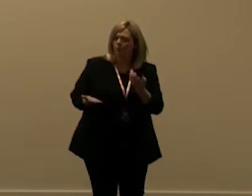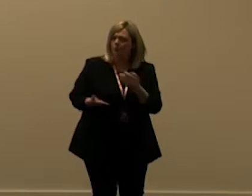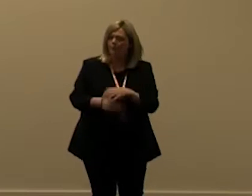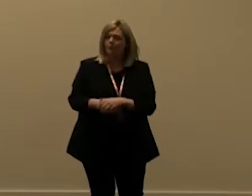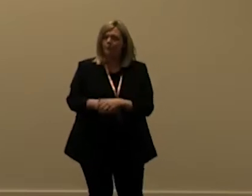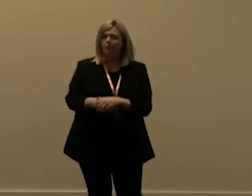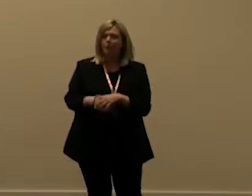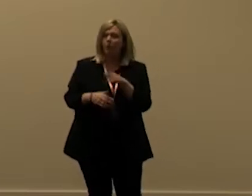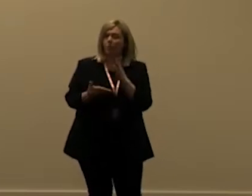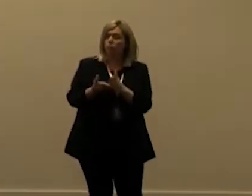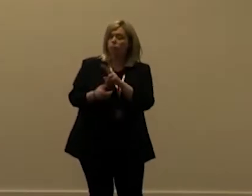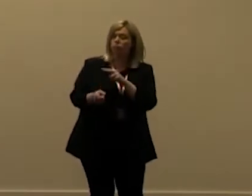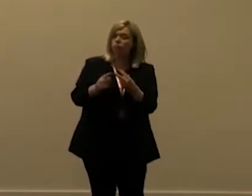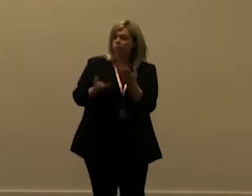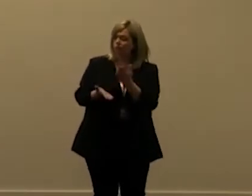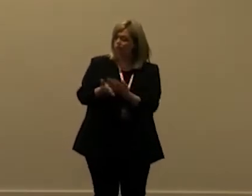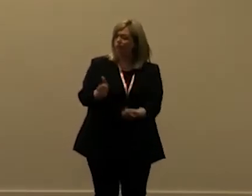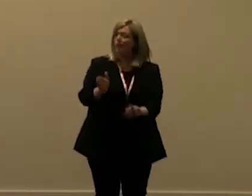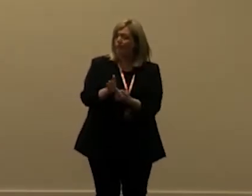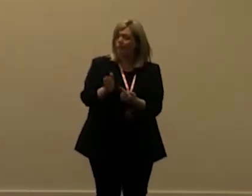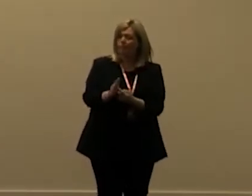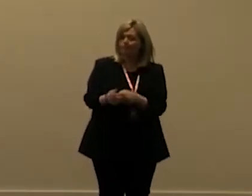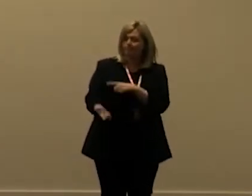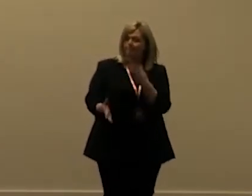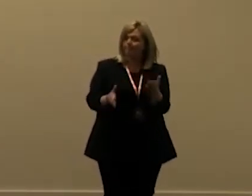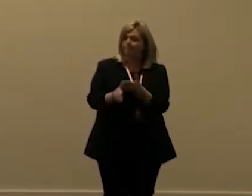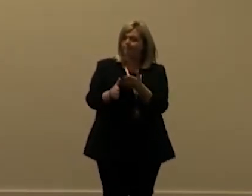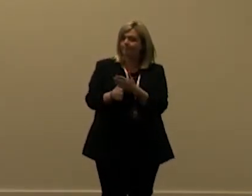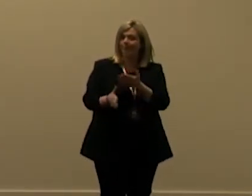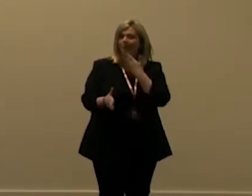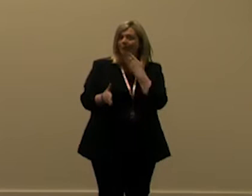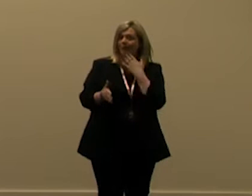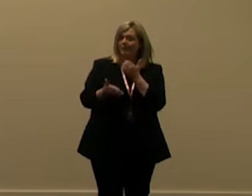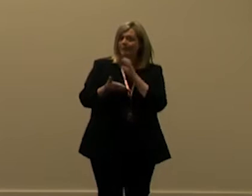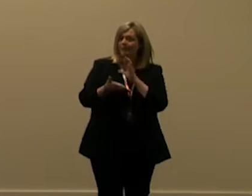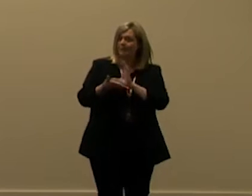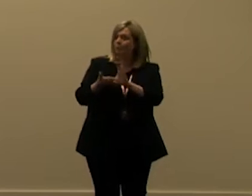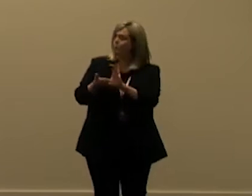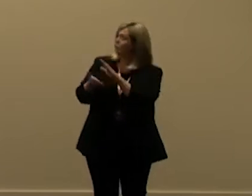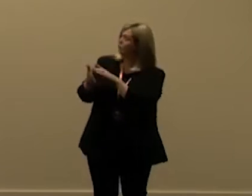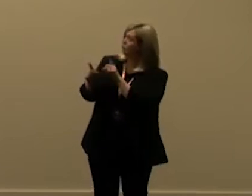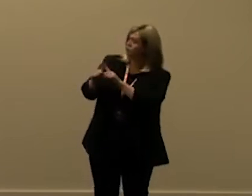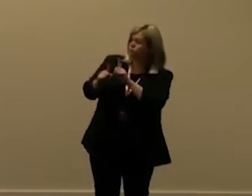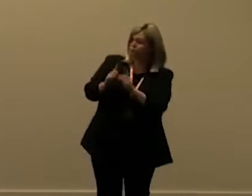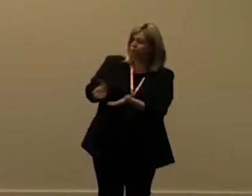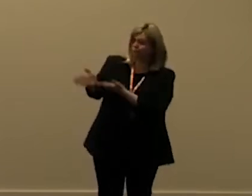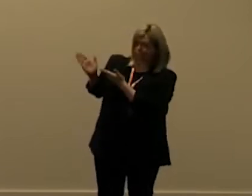from that perspective rather important first of all i'd like to thank our sponsors microsoft hso